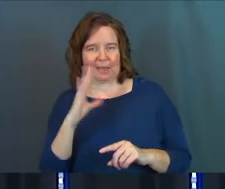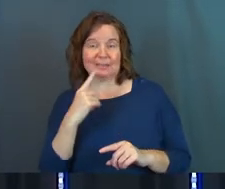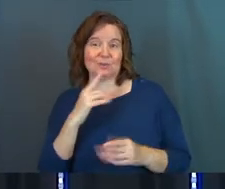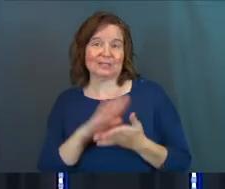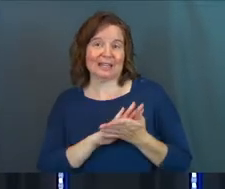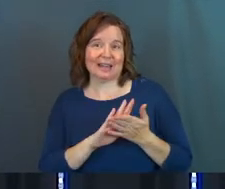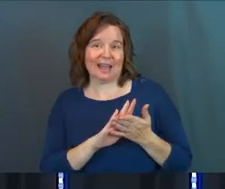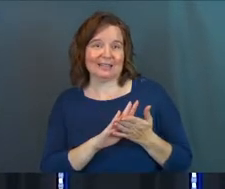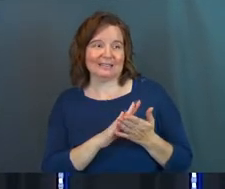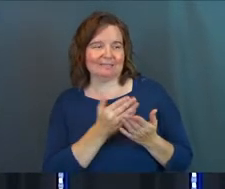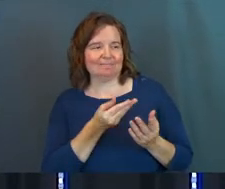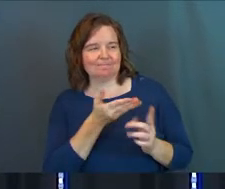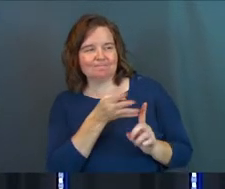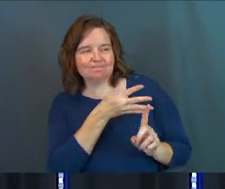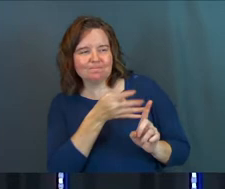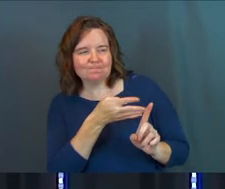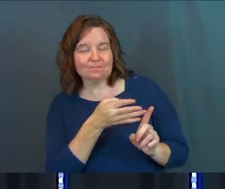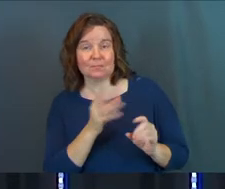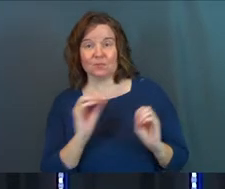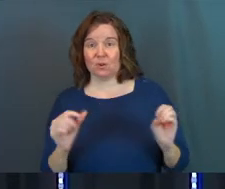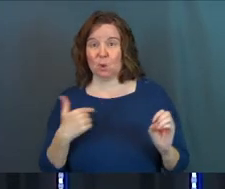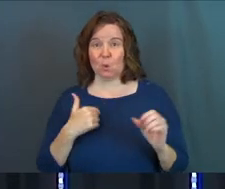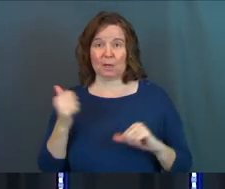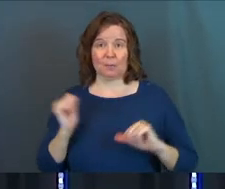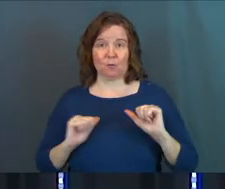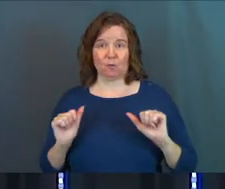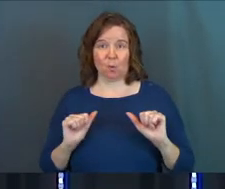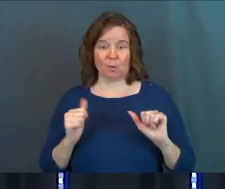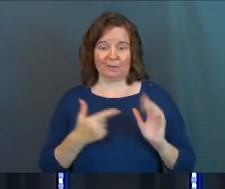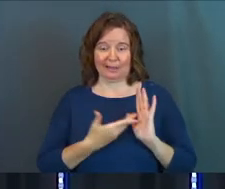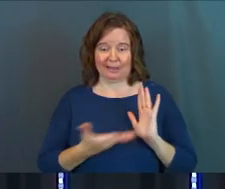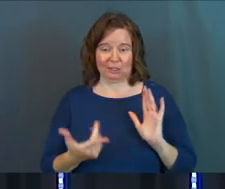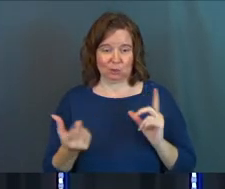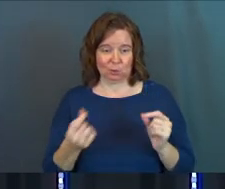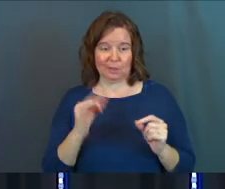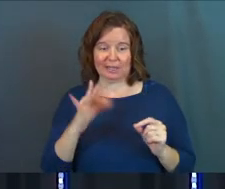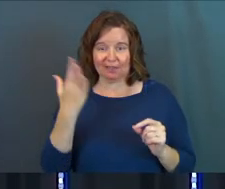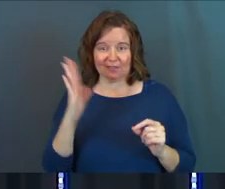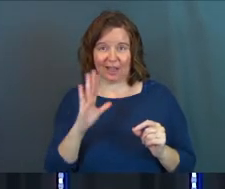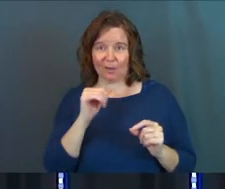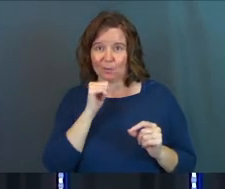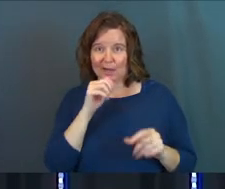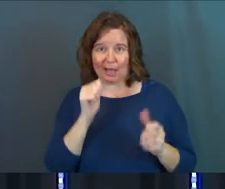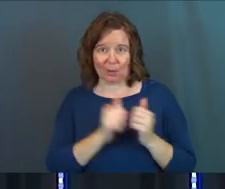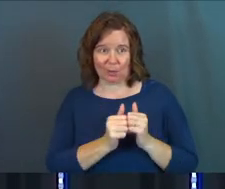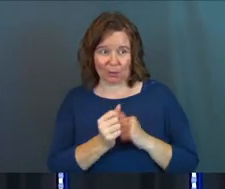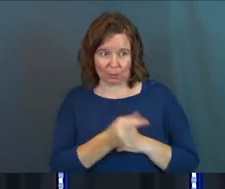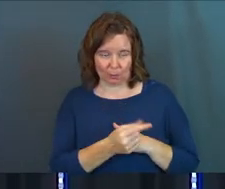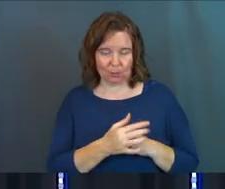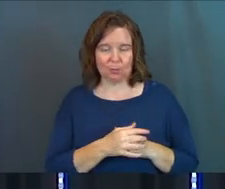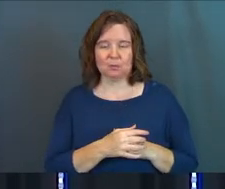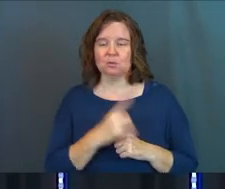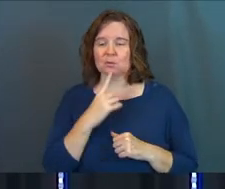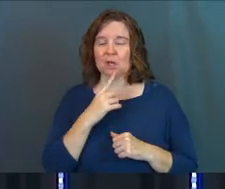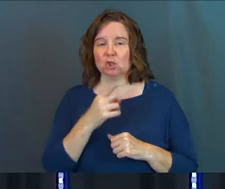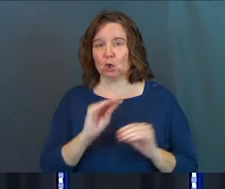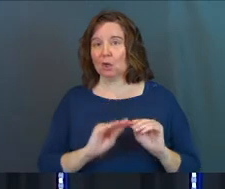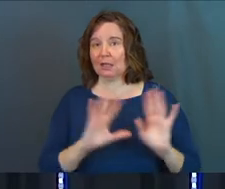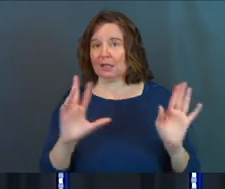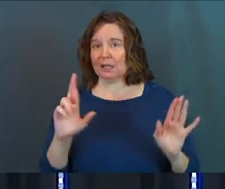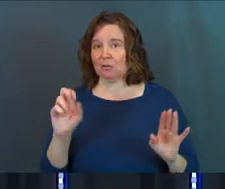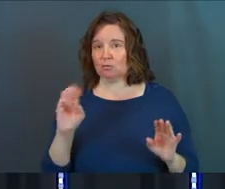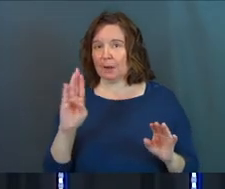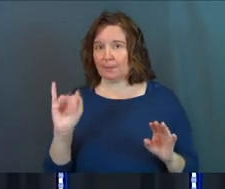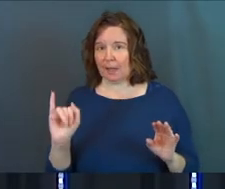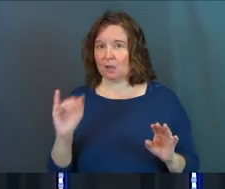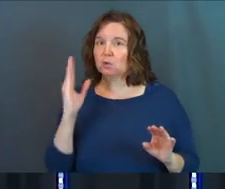saying nice things to him, being very respectful. For no one could perform the signs that you're doing if God were not with him. So he's saying, you're clearly a